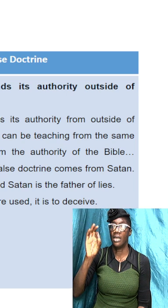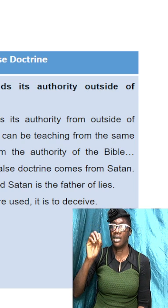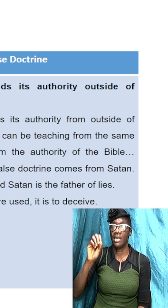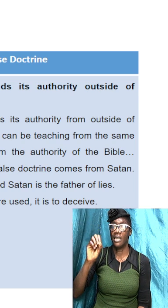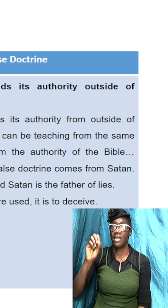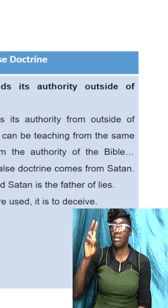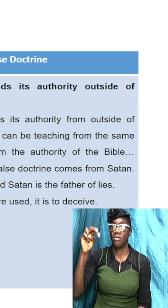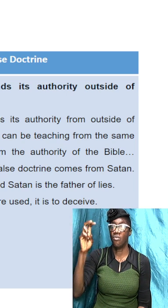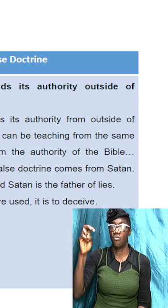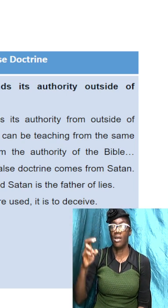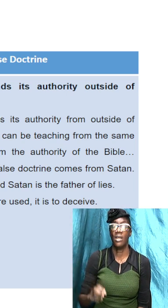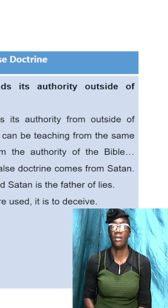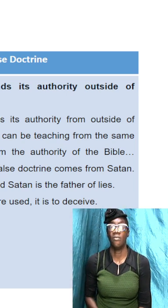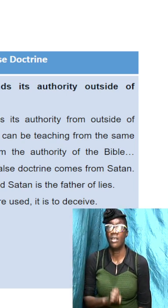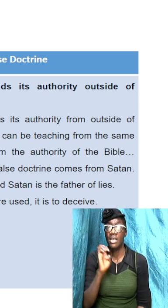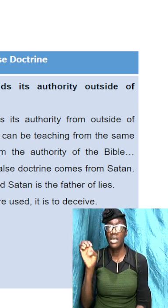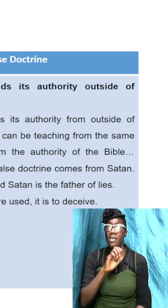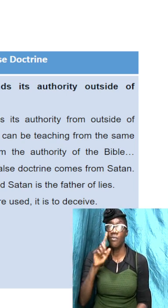use scriptures